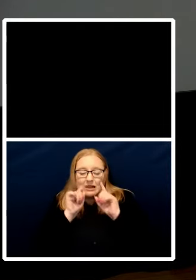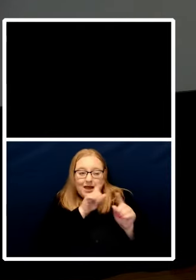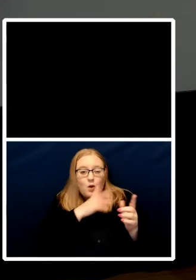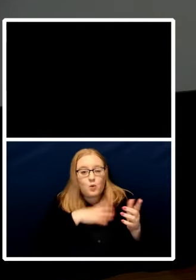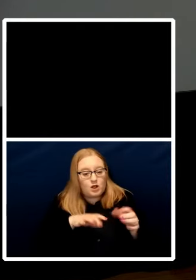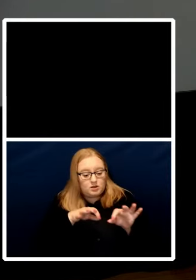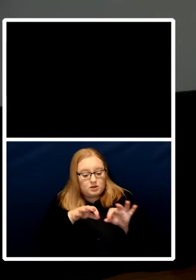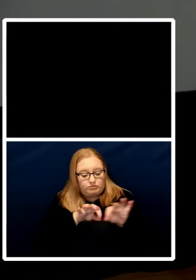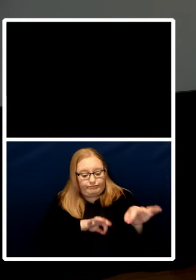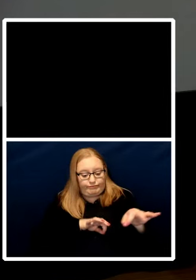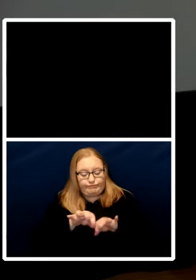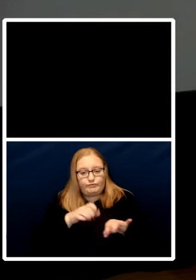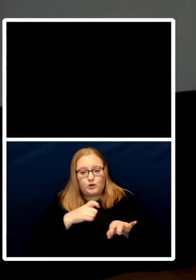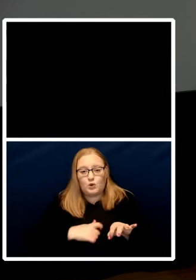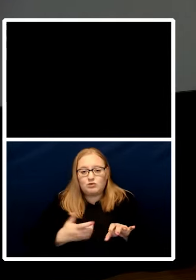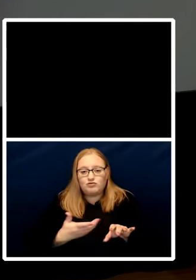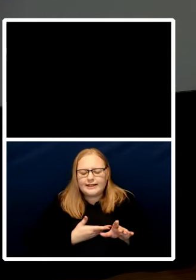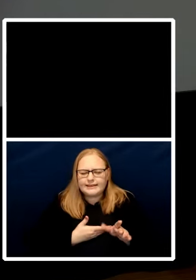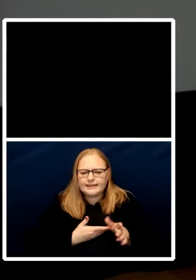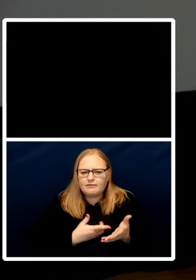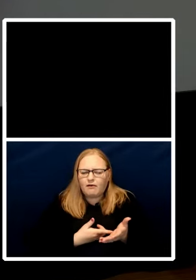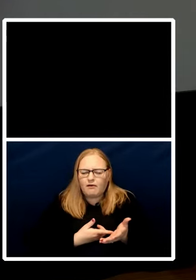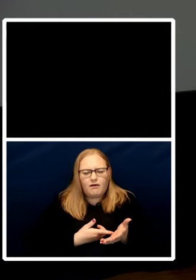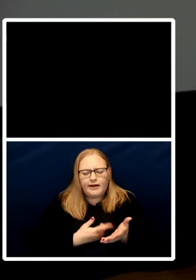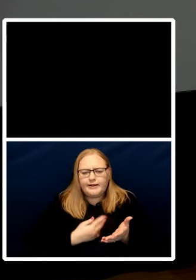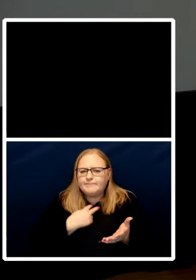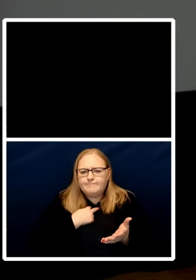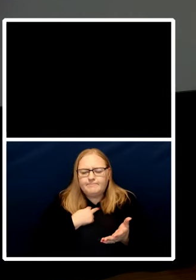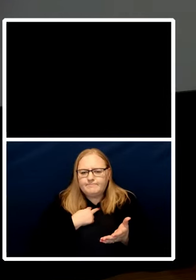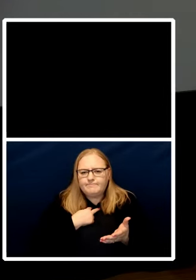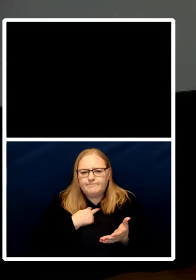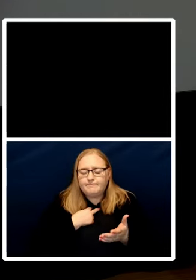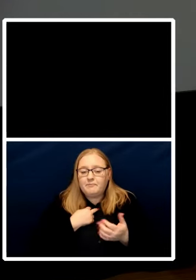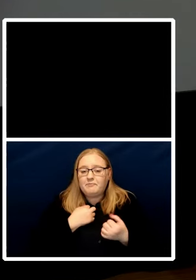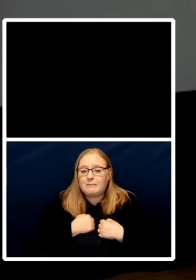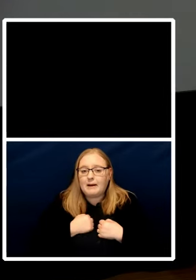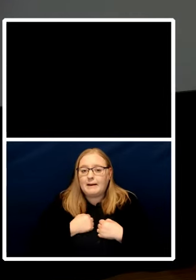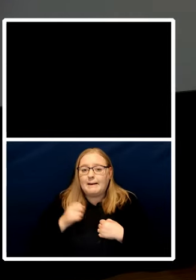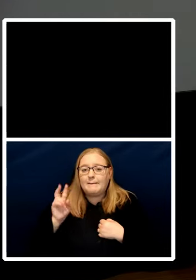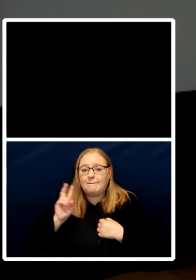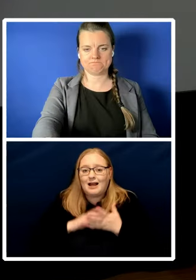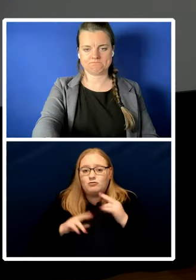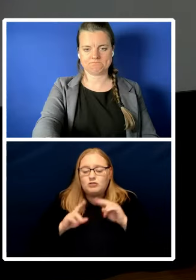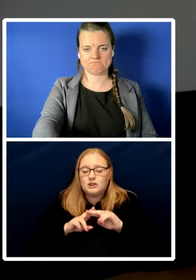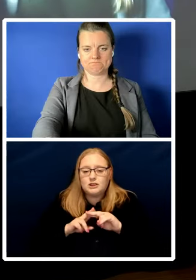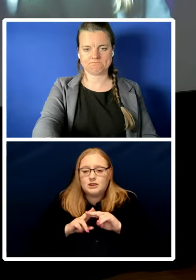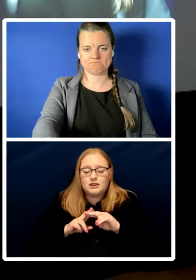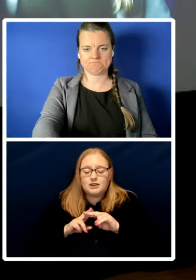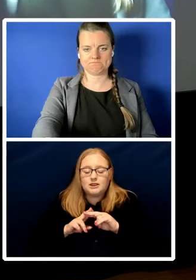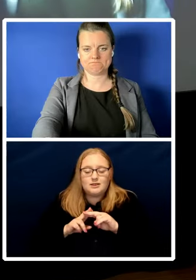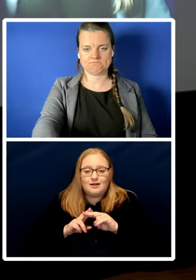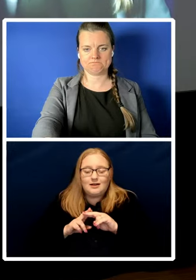disappointed and my late parents are spinning i'm sure their parents are very proud of them